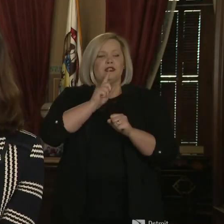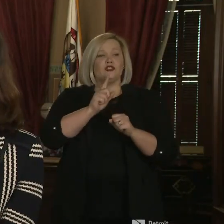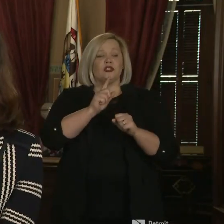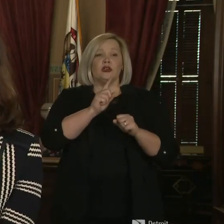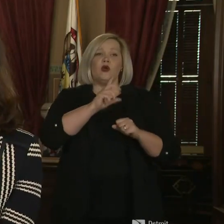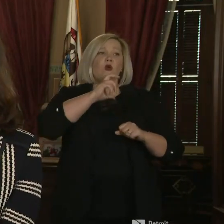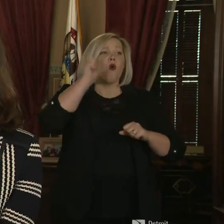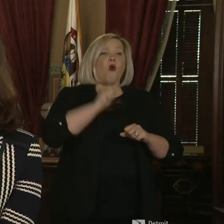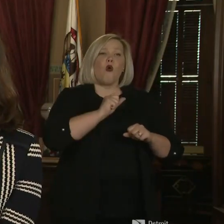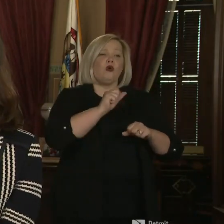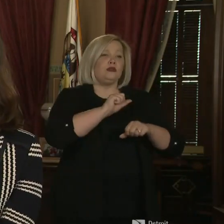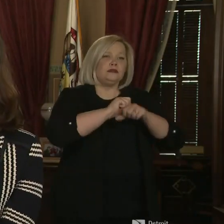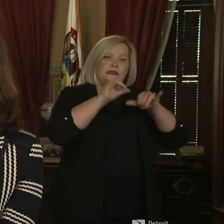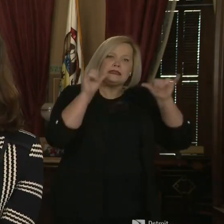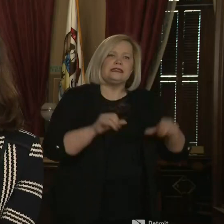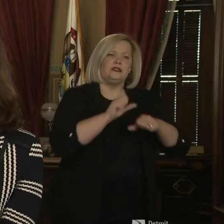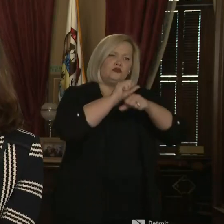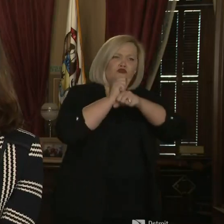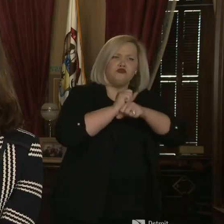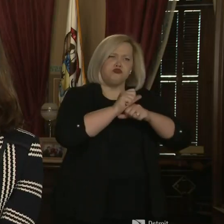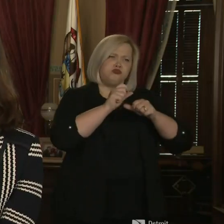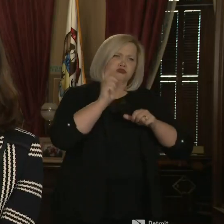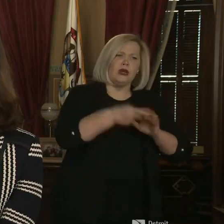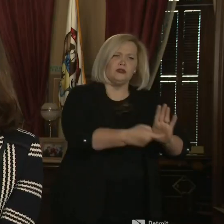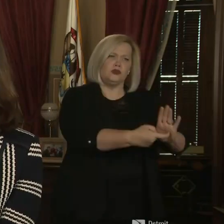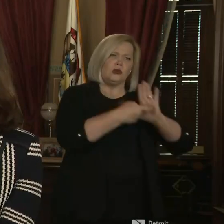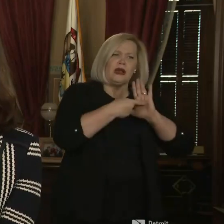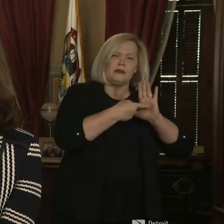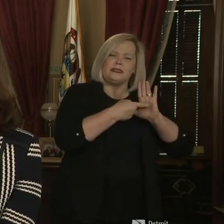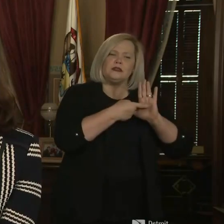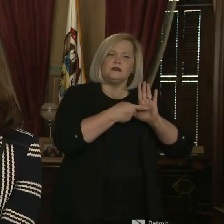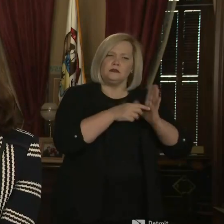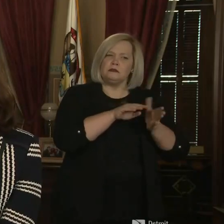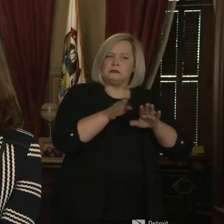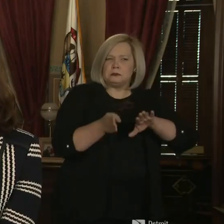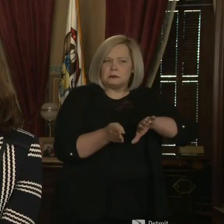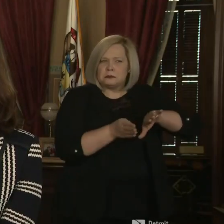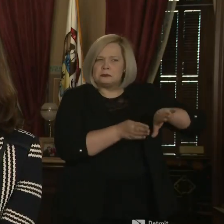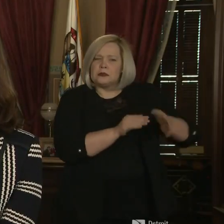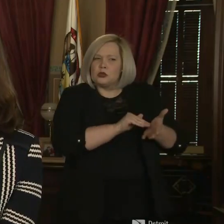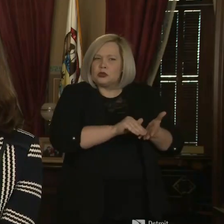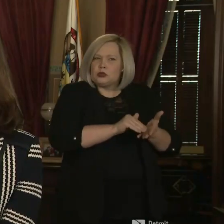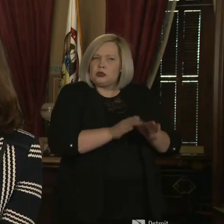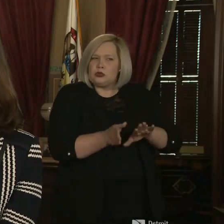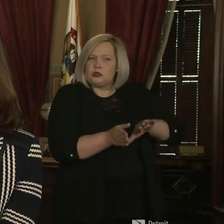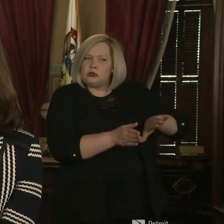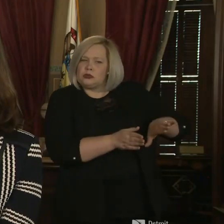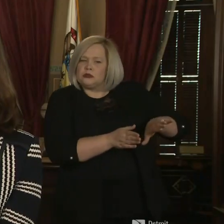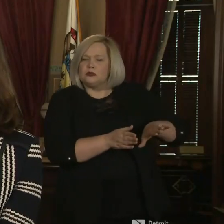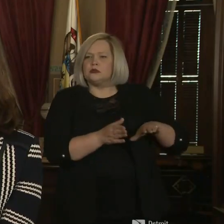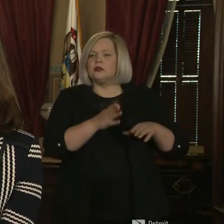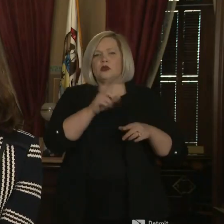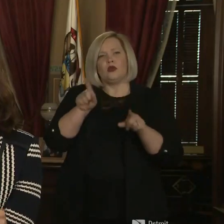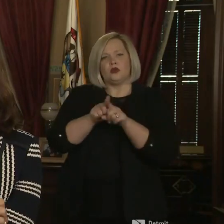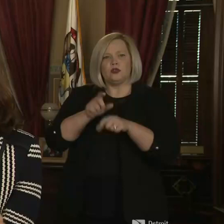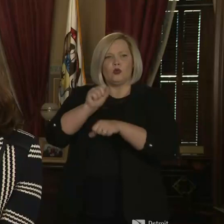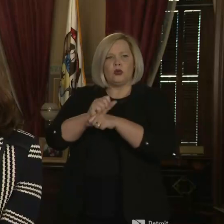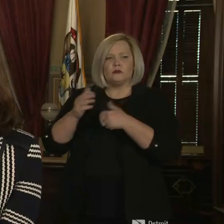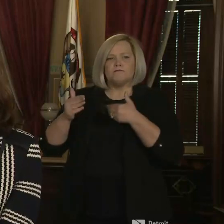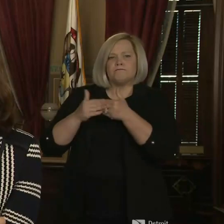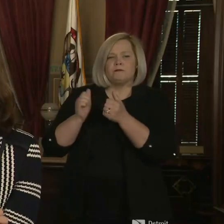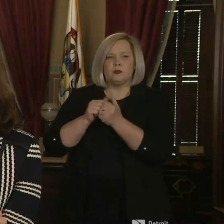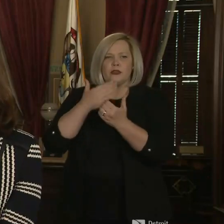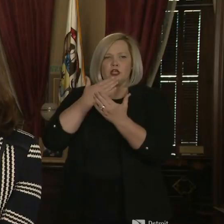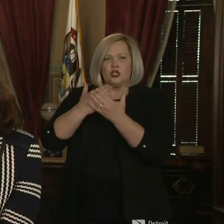precluded us from moving forward. We're now going to be working very closely with the local partners to design an